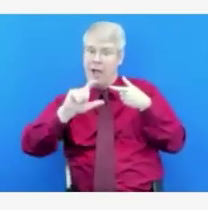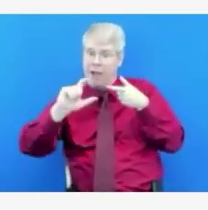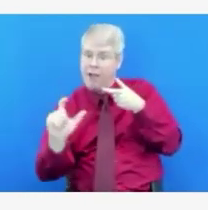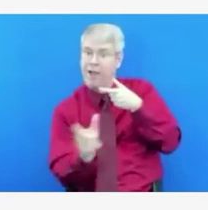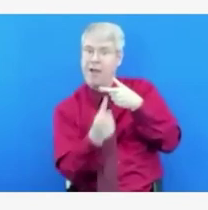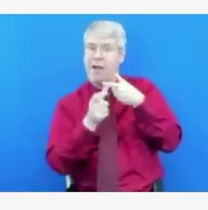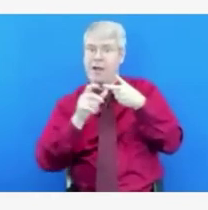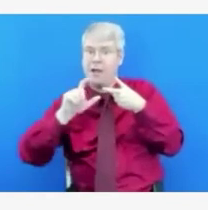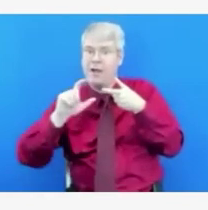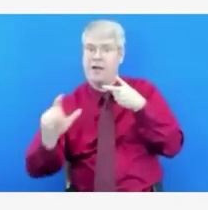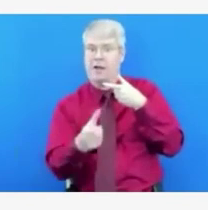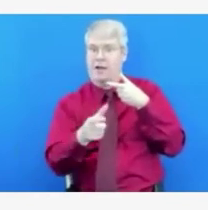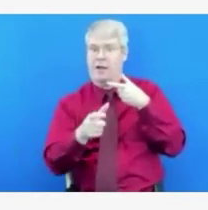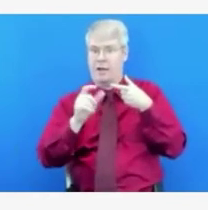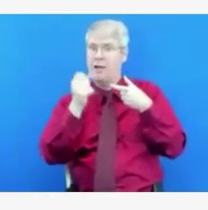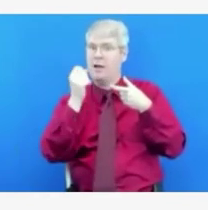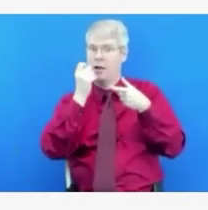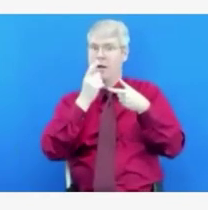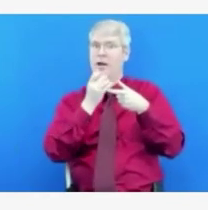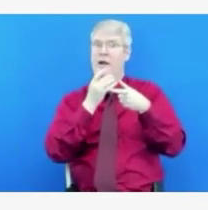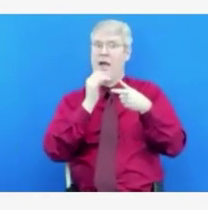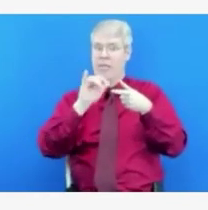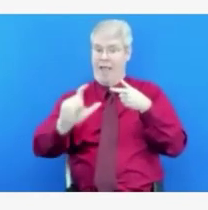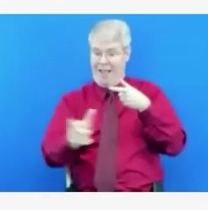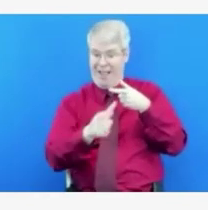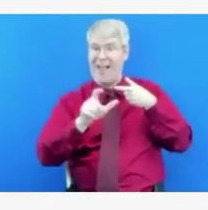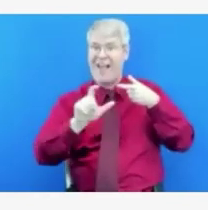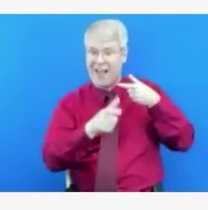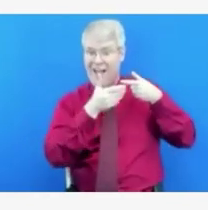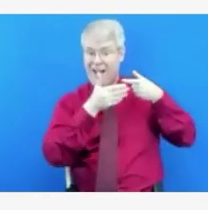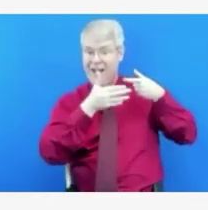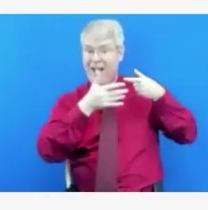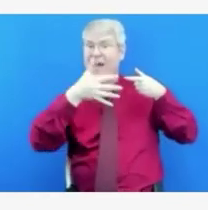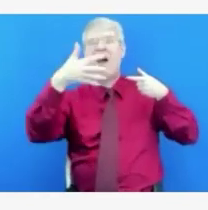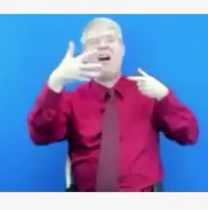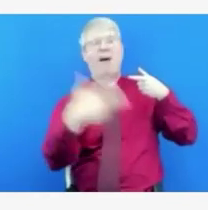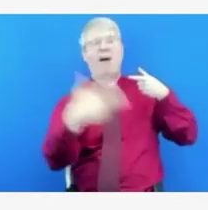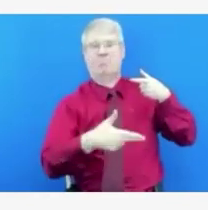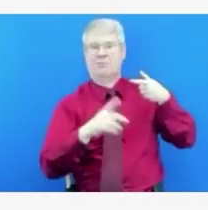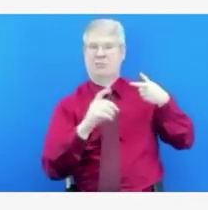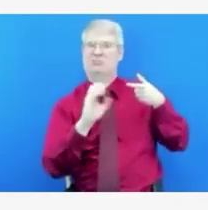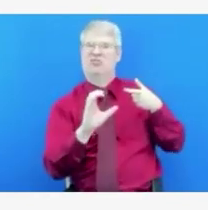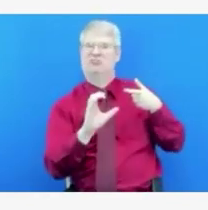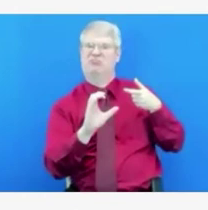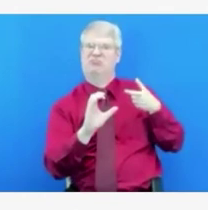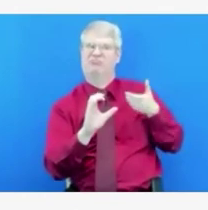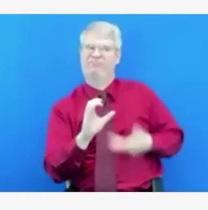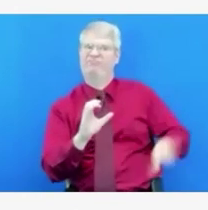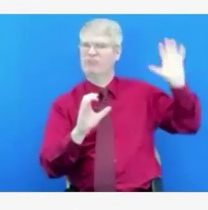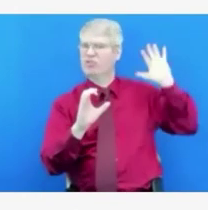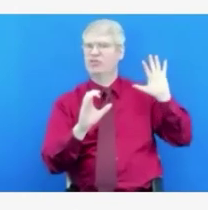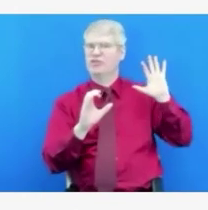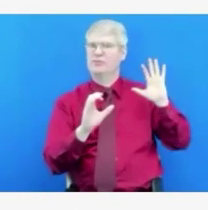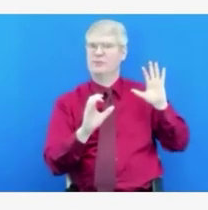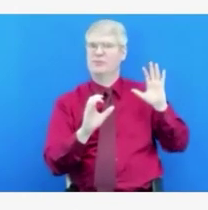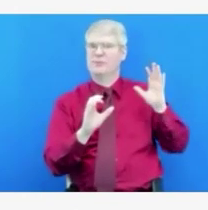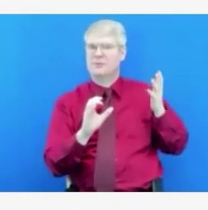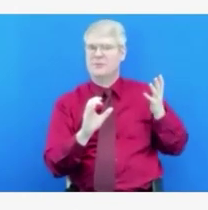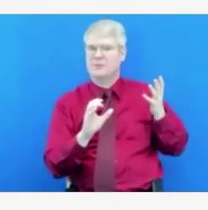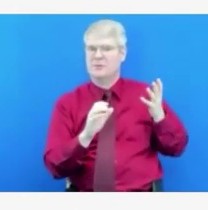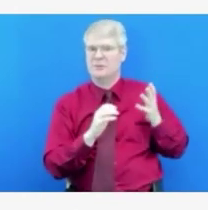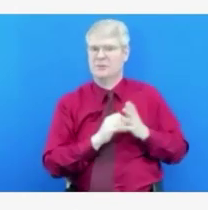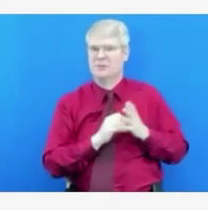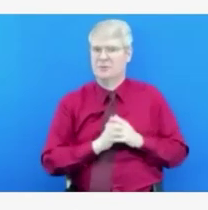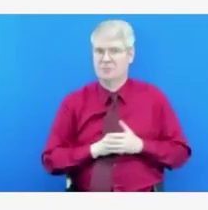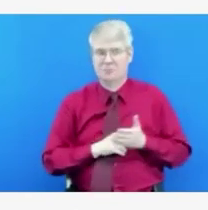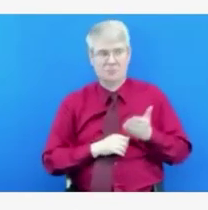have would like to follow up on the crisis standards of care piece. Yeah, so just a few comments on that. And I think that